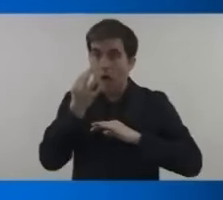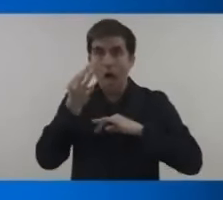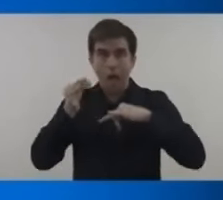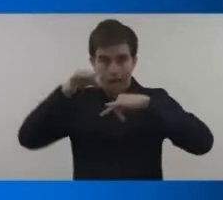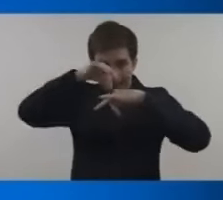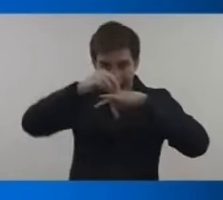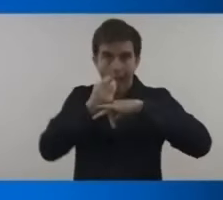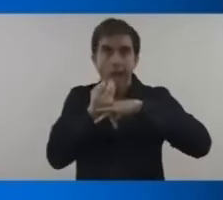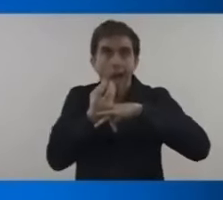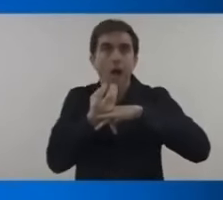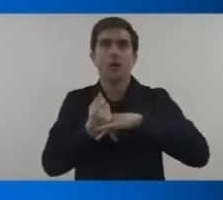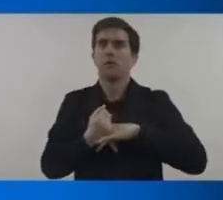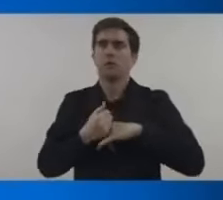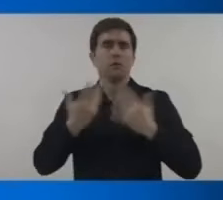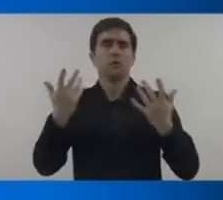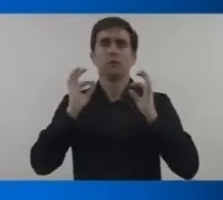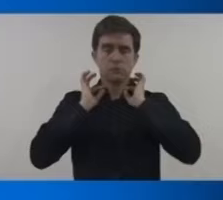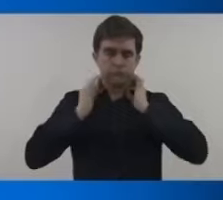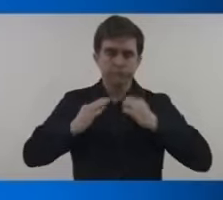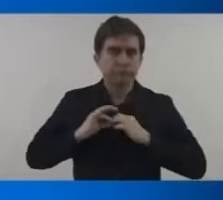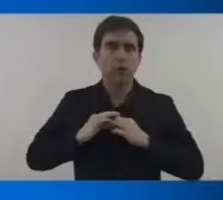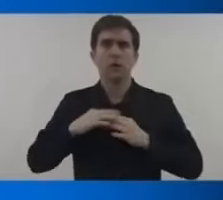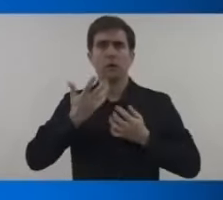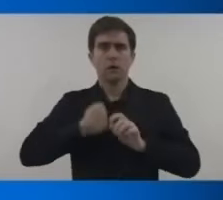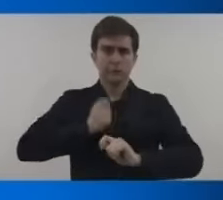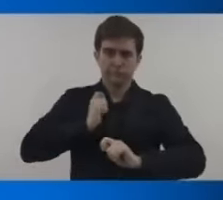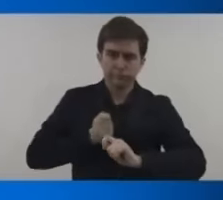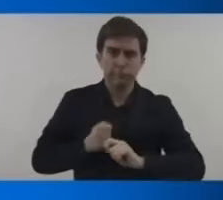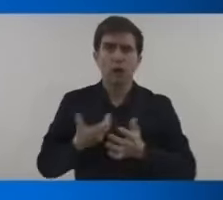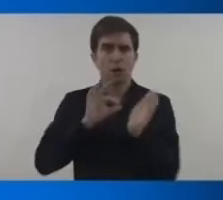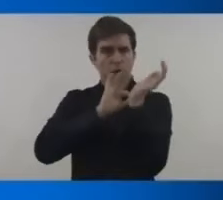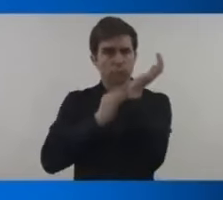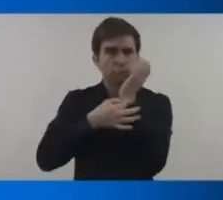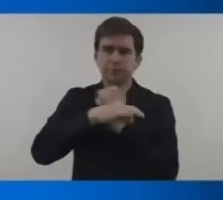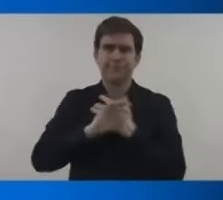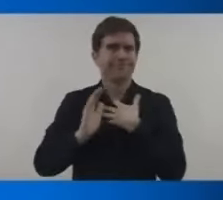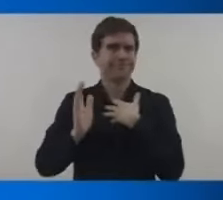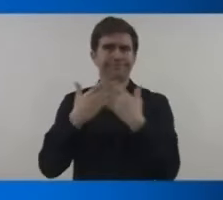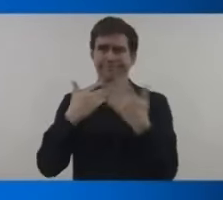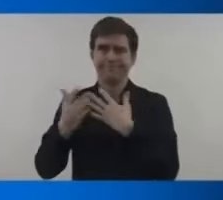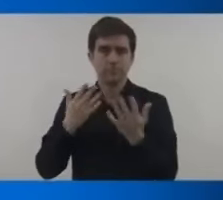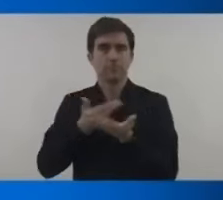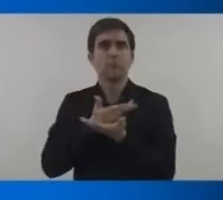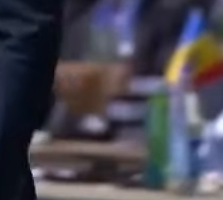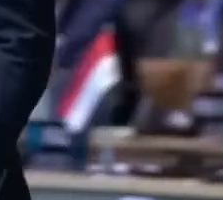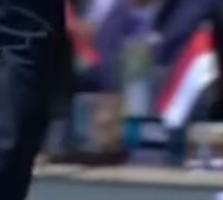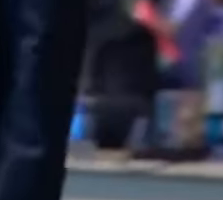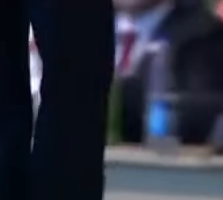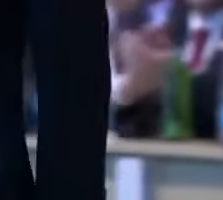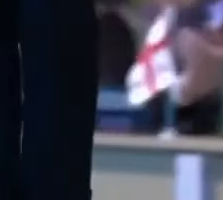fuels coping with climate change's upcoming harms and compensating for damages from weather extremes